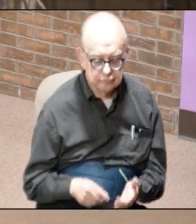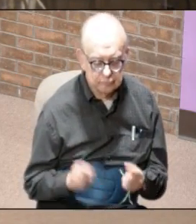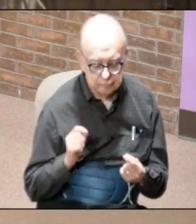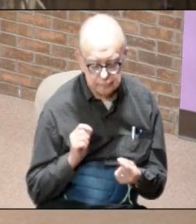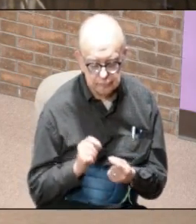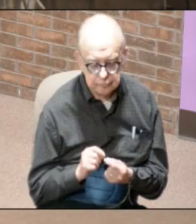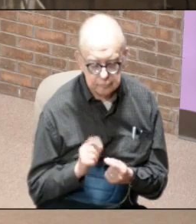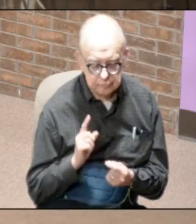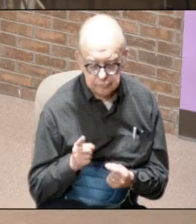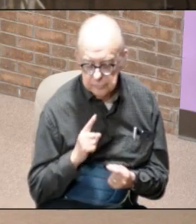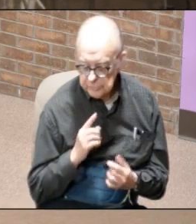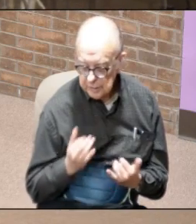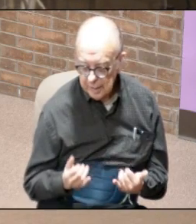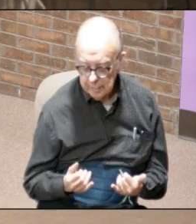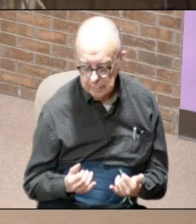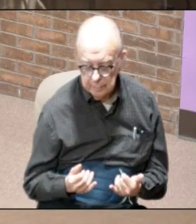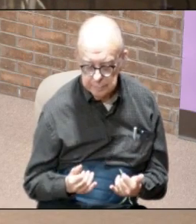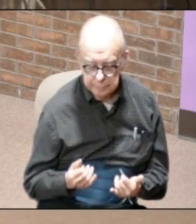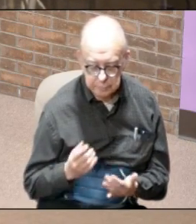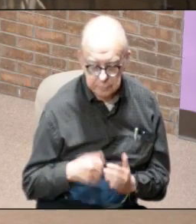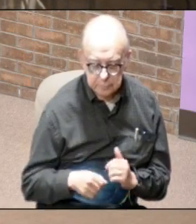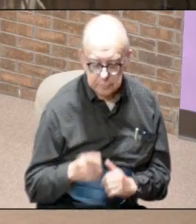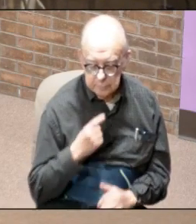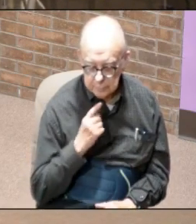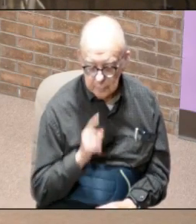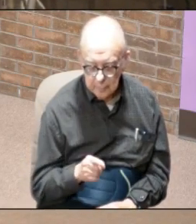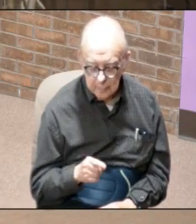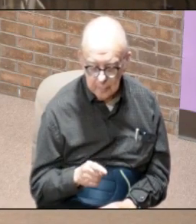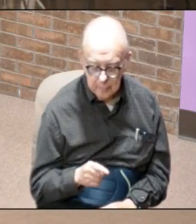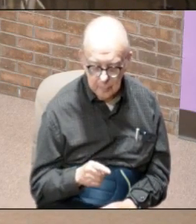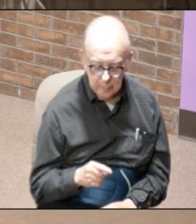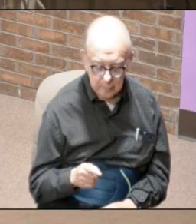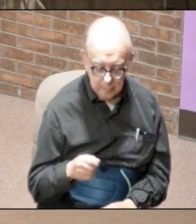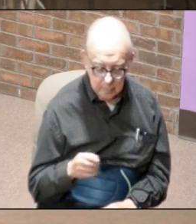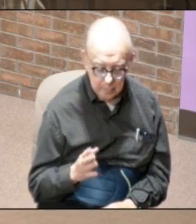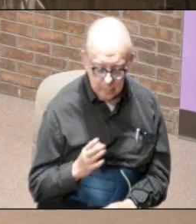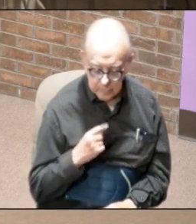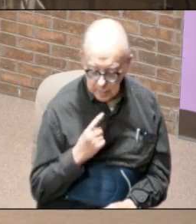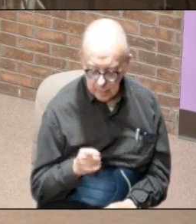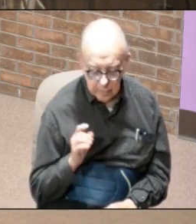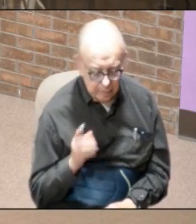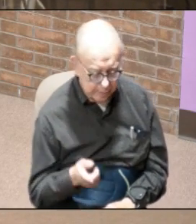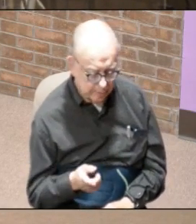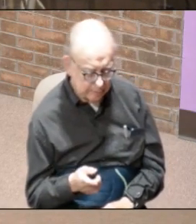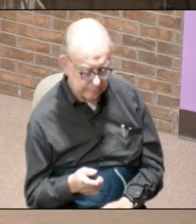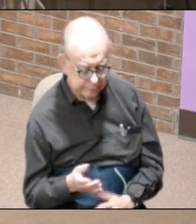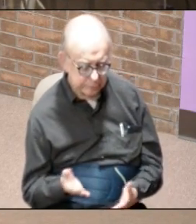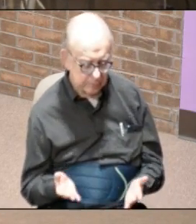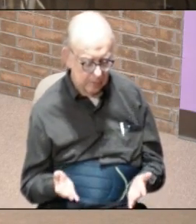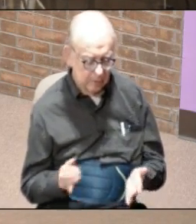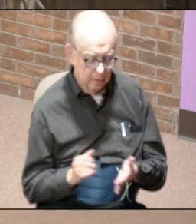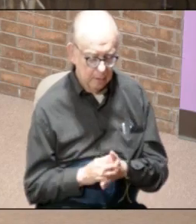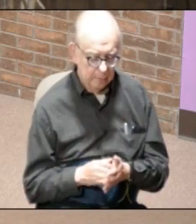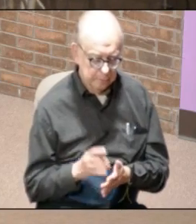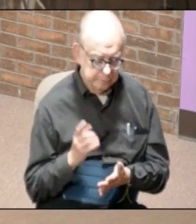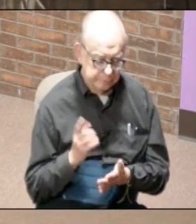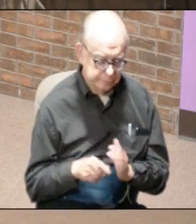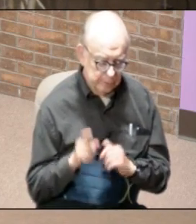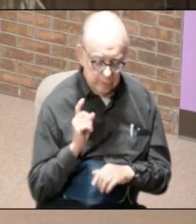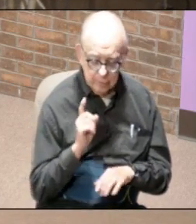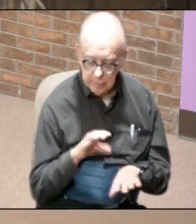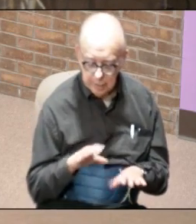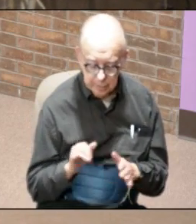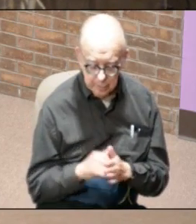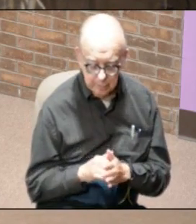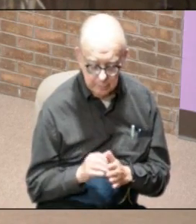of life you are at right now is what God is saying to you and what he's saying to you is this is what you need